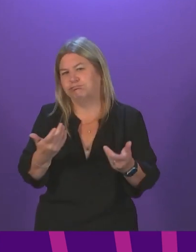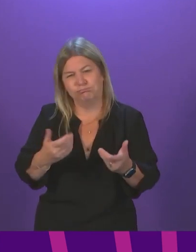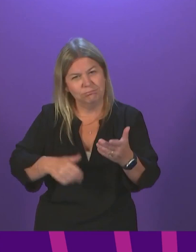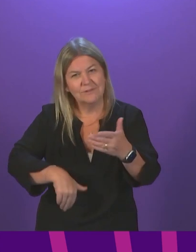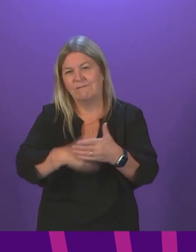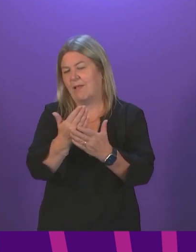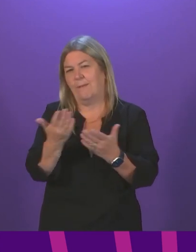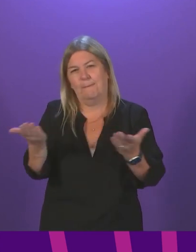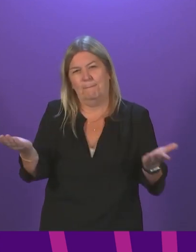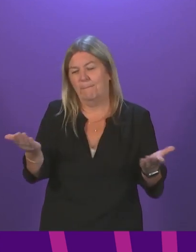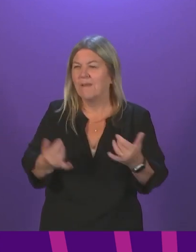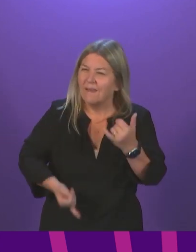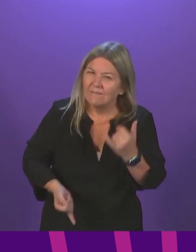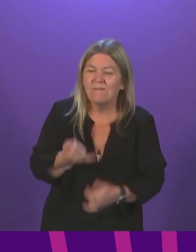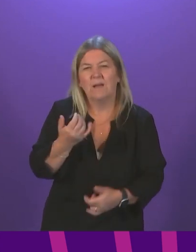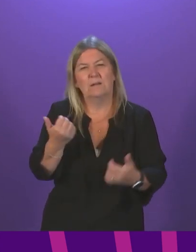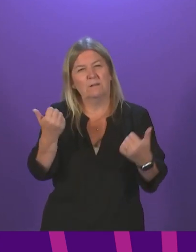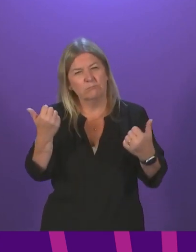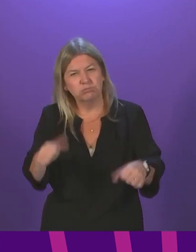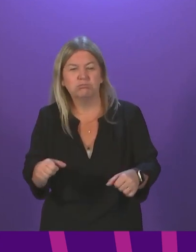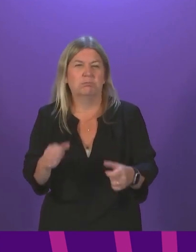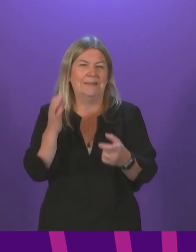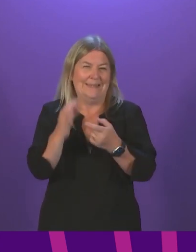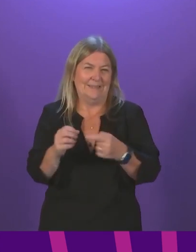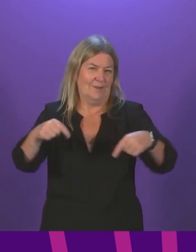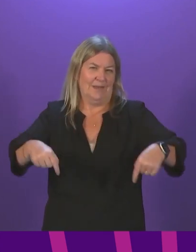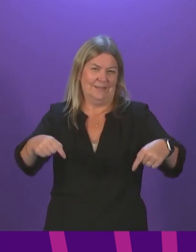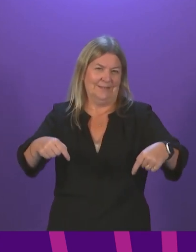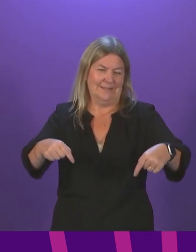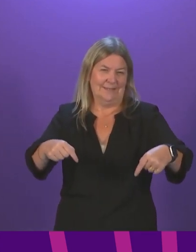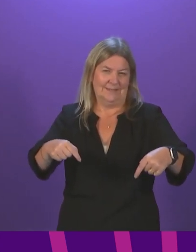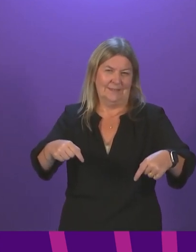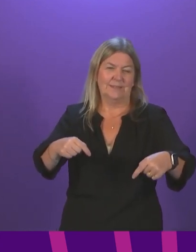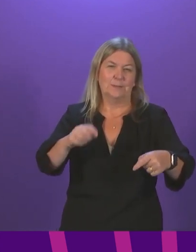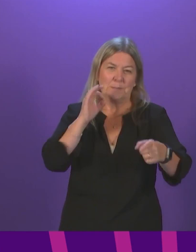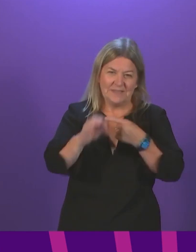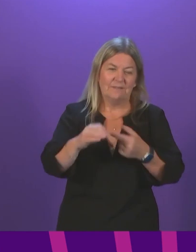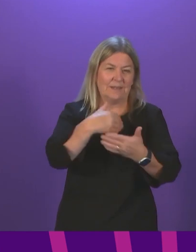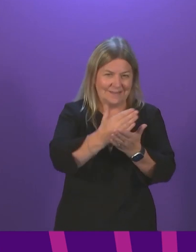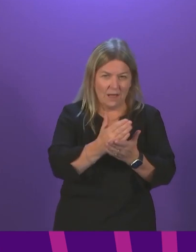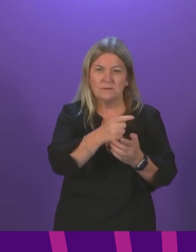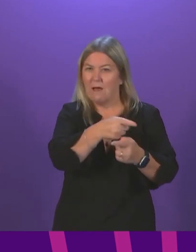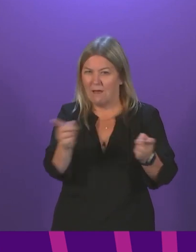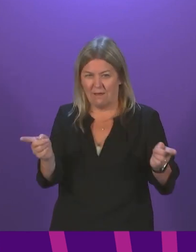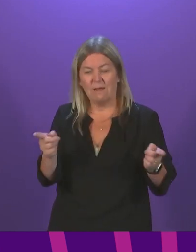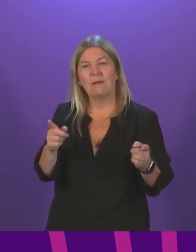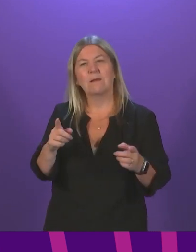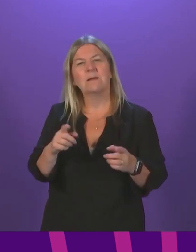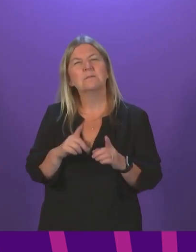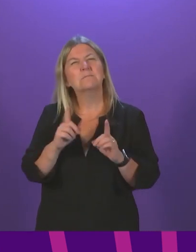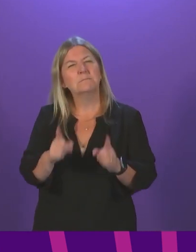develop the finalised detail around the operation of this on a sector-specific basis. But in terms of the detail of